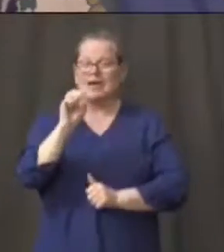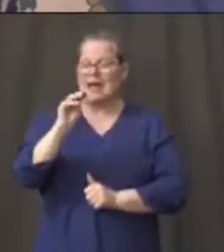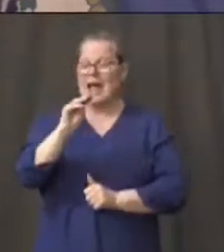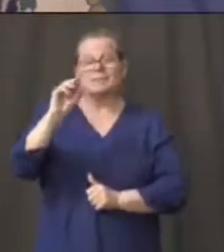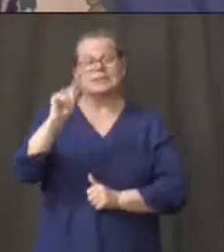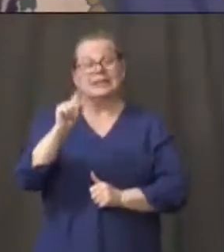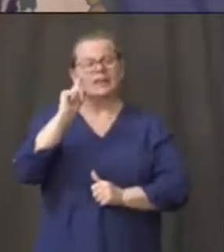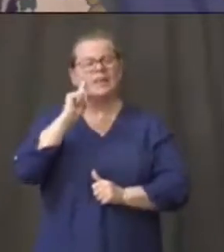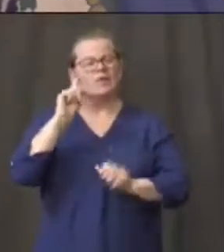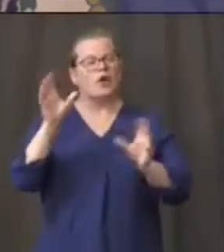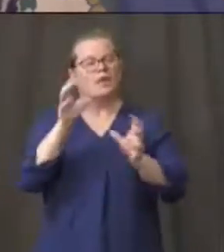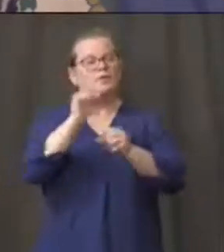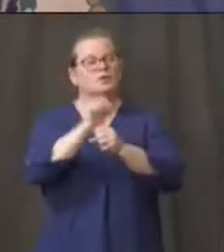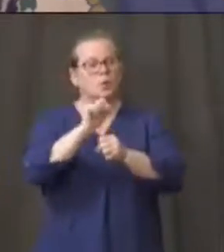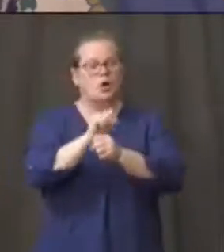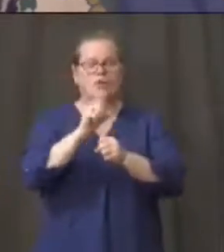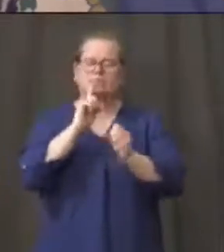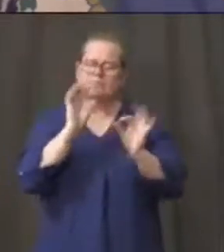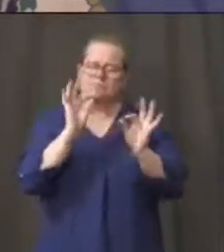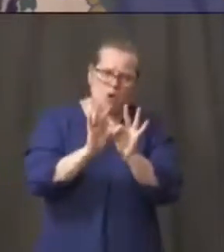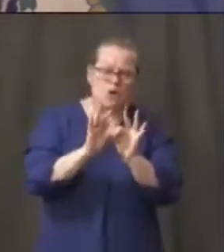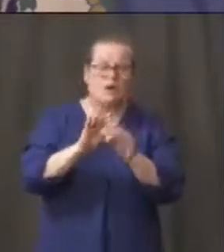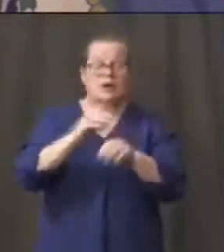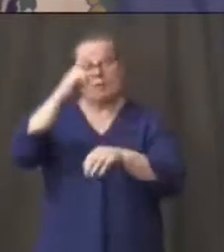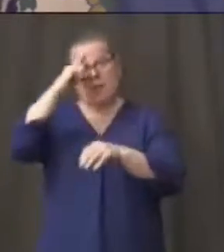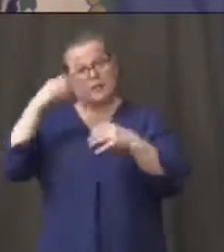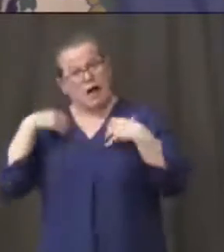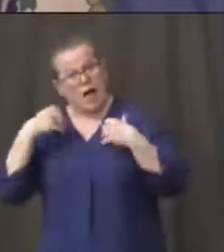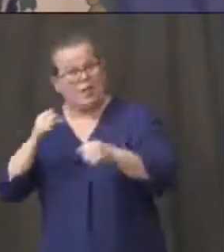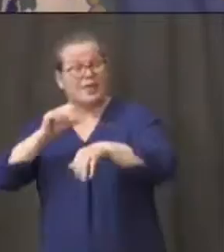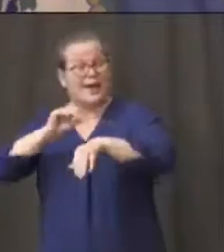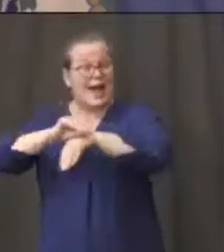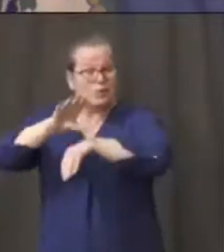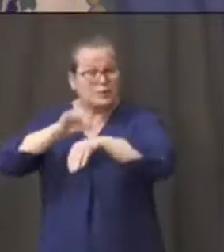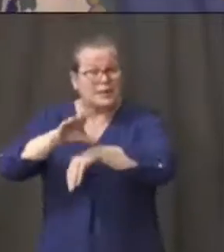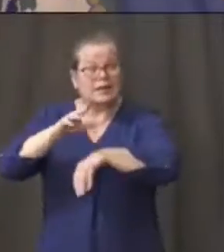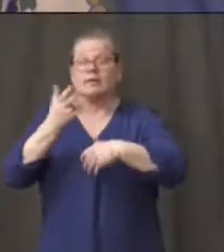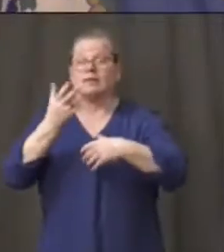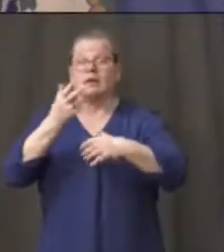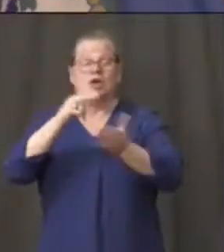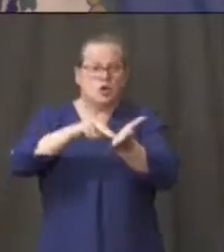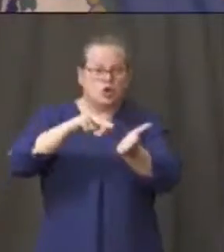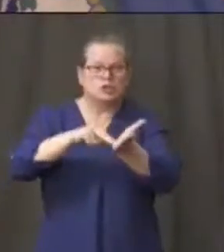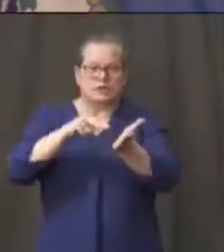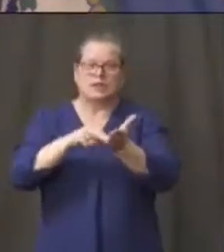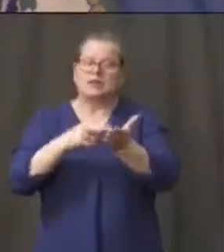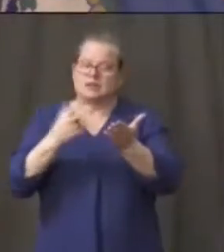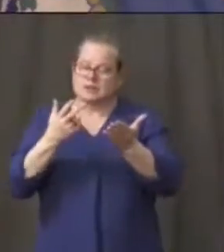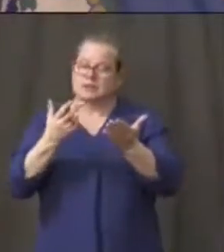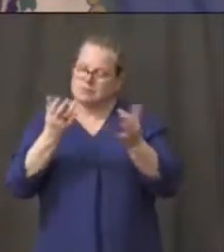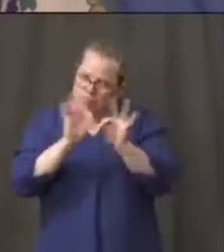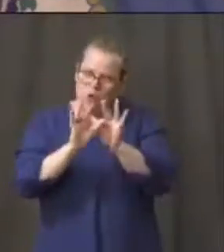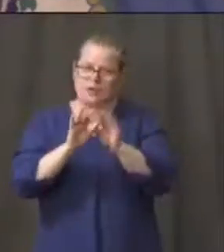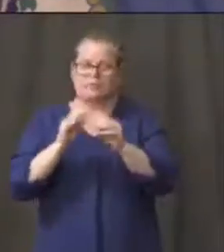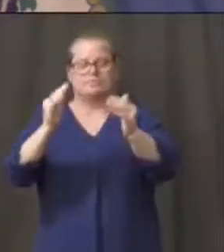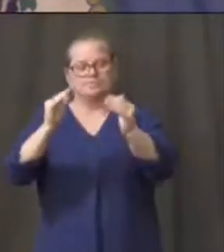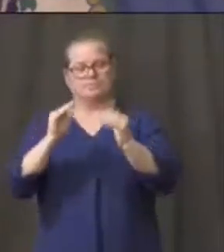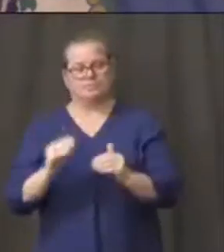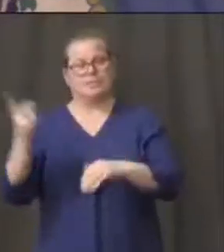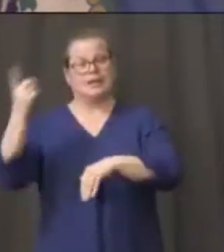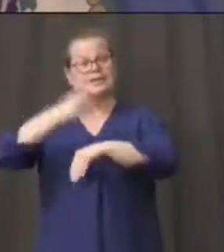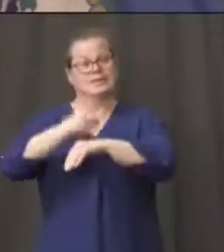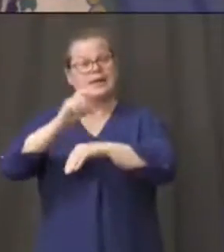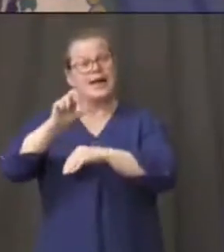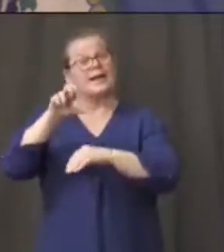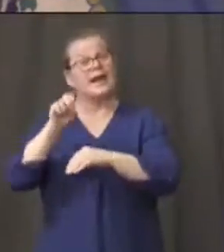Mental health workers, nurses, they are coming back into the game. Daycare. was interesting from Beth Bai.